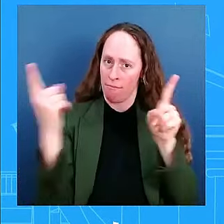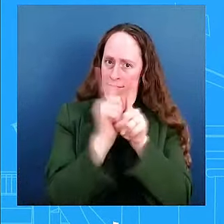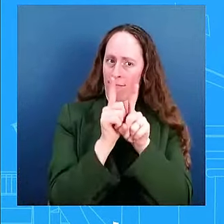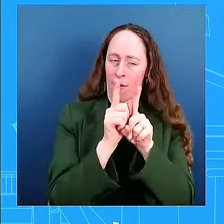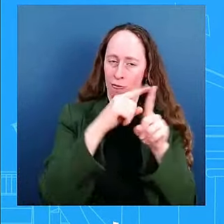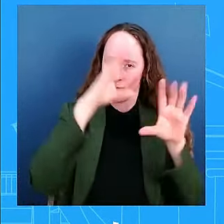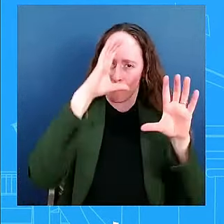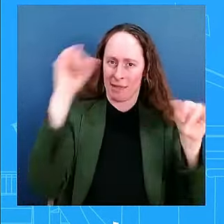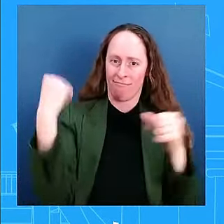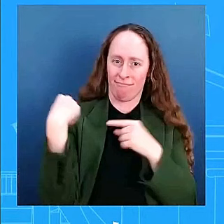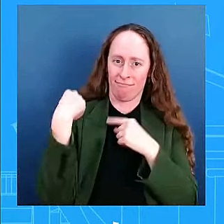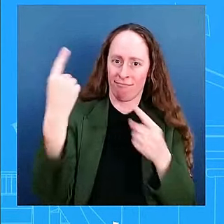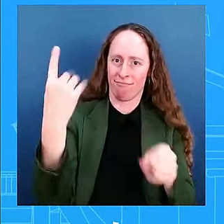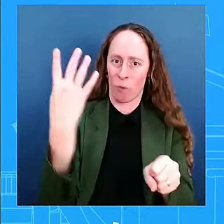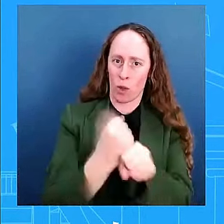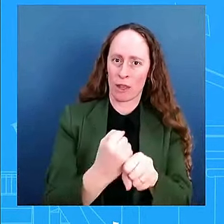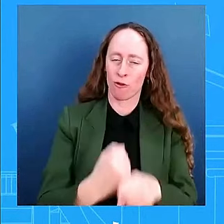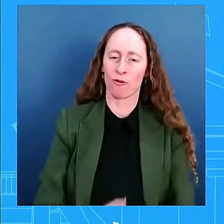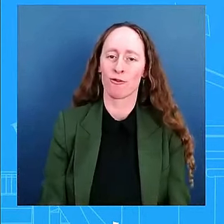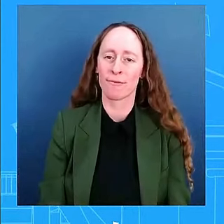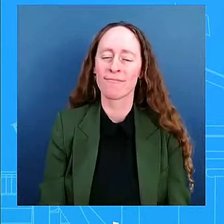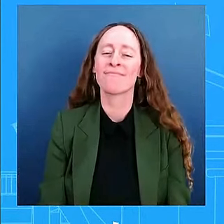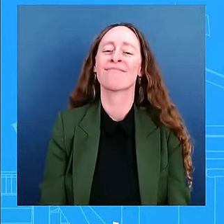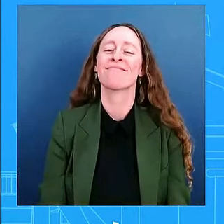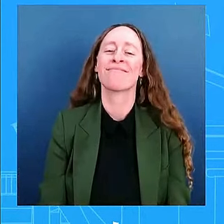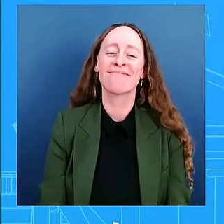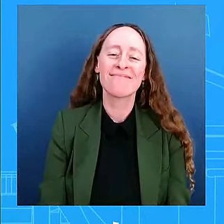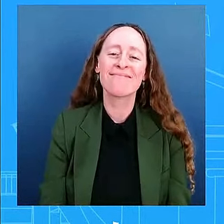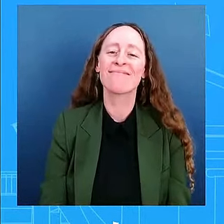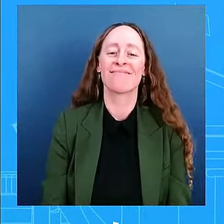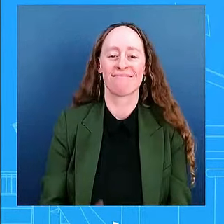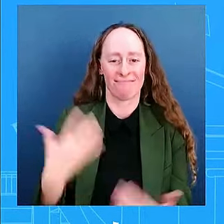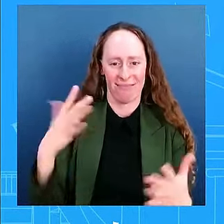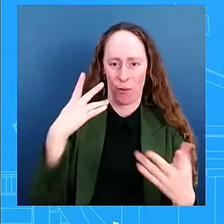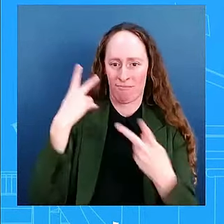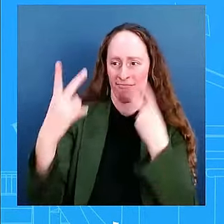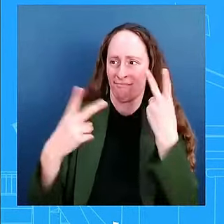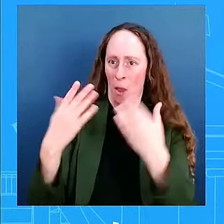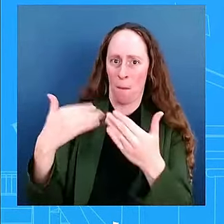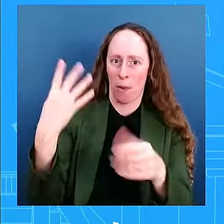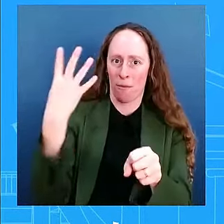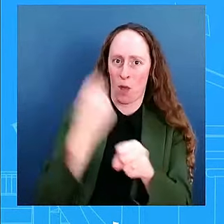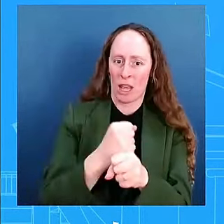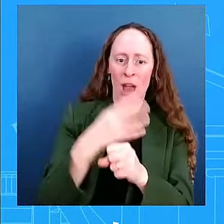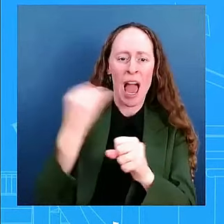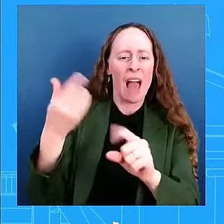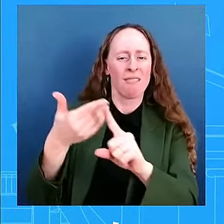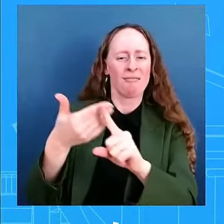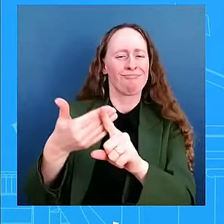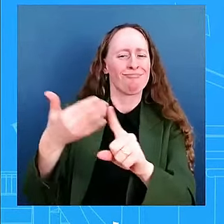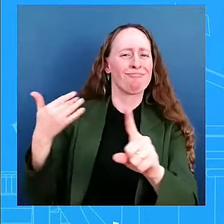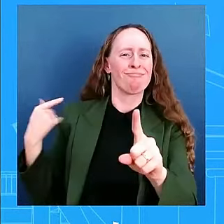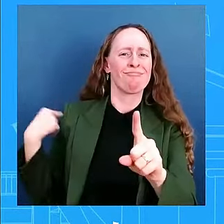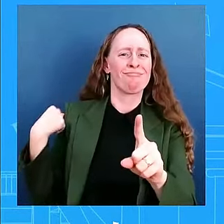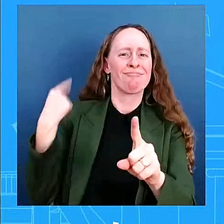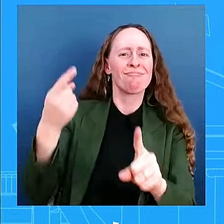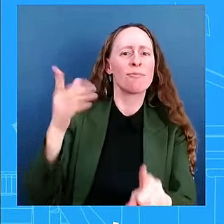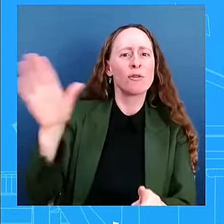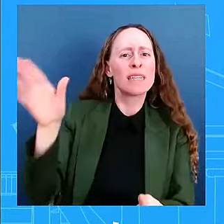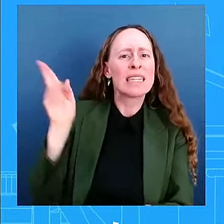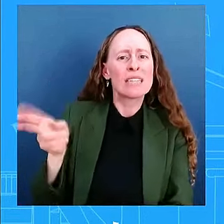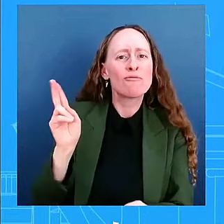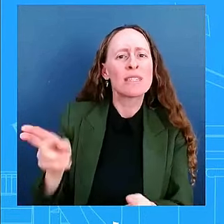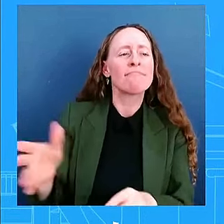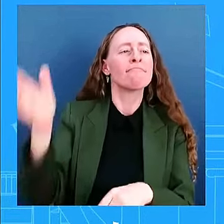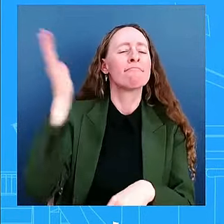as, almost four years, I should say, uh, as Vice President, but you look at her, uh, record as Senator, uh, as Attorney